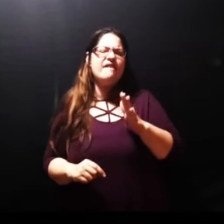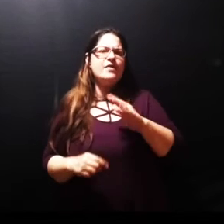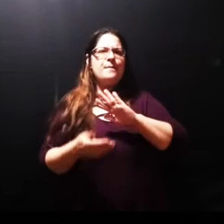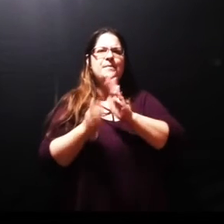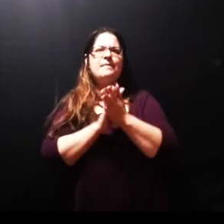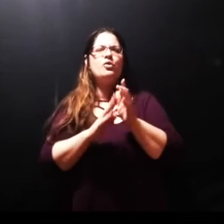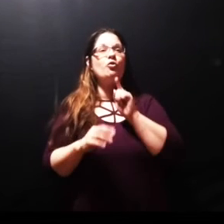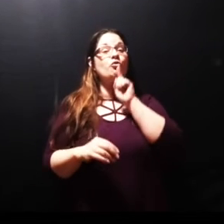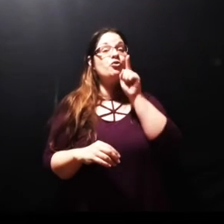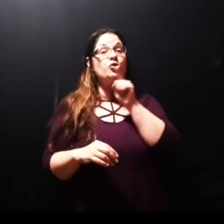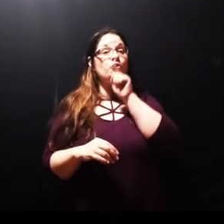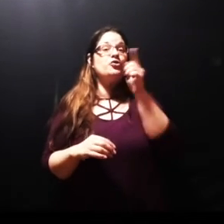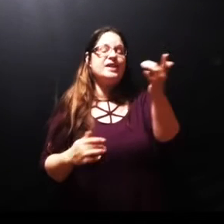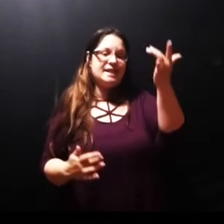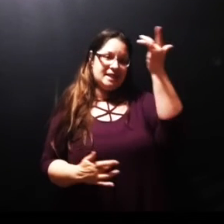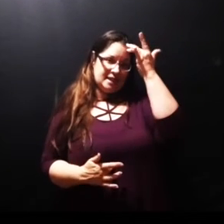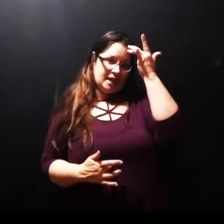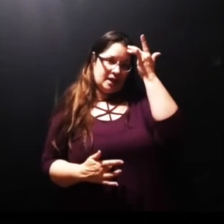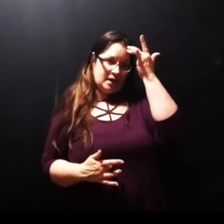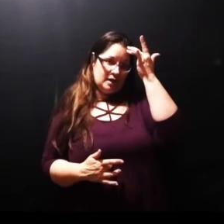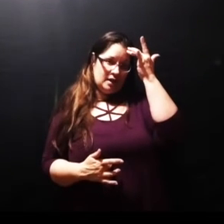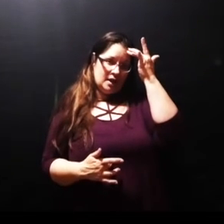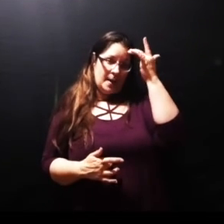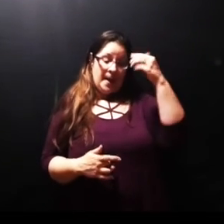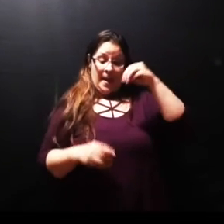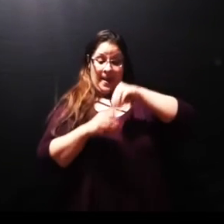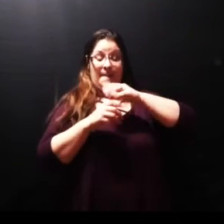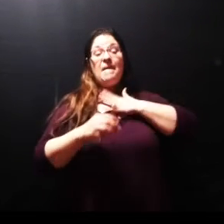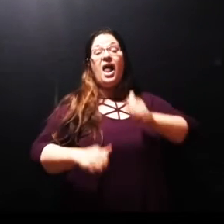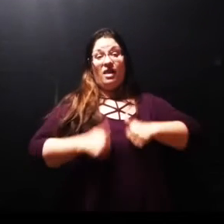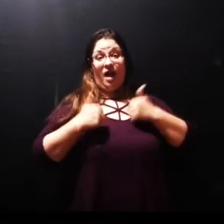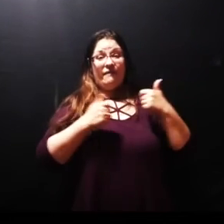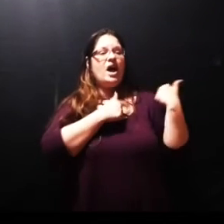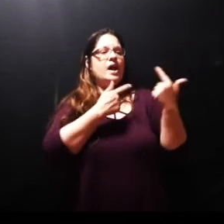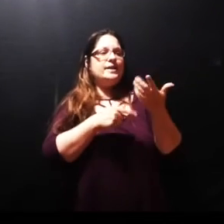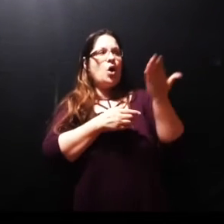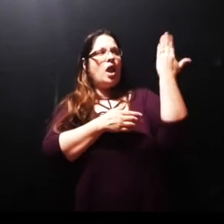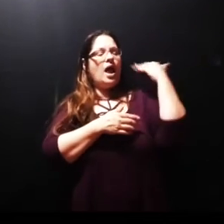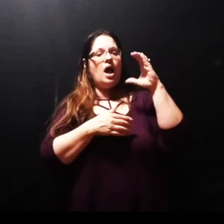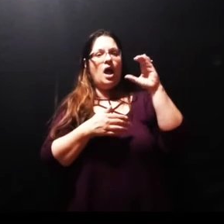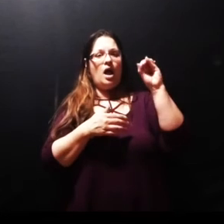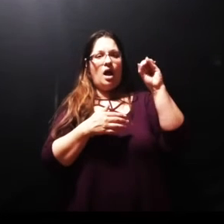truly sick a day in my life truly sick a day in my life until last October